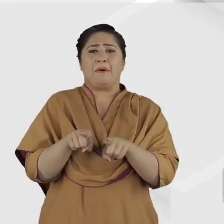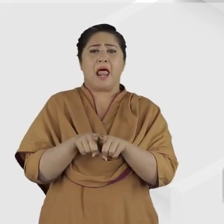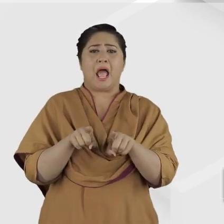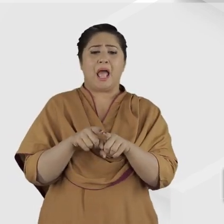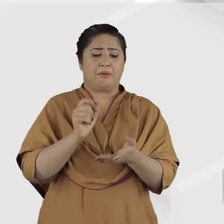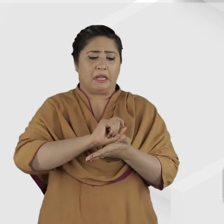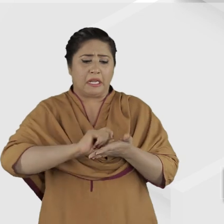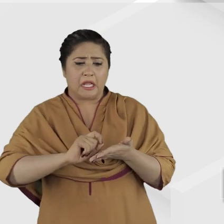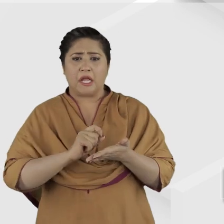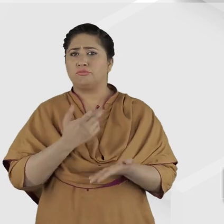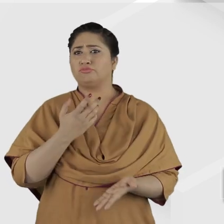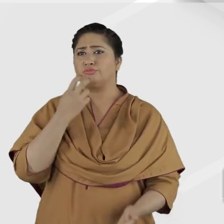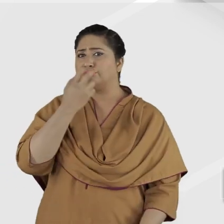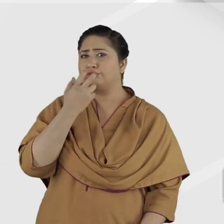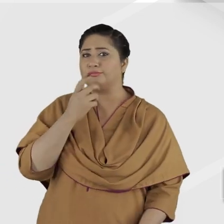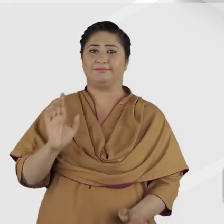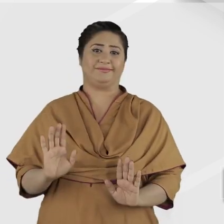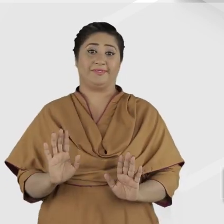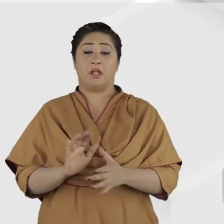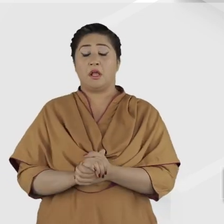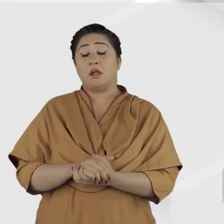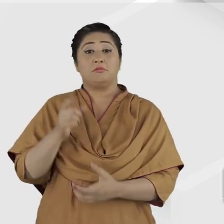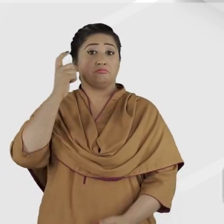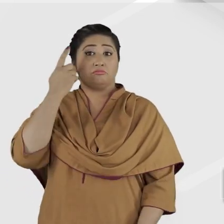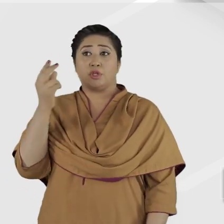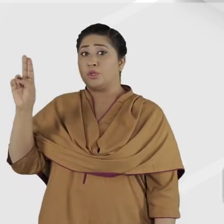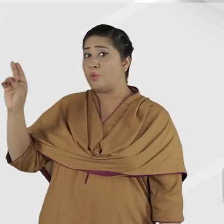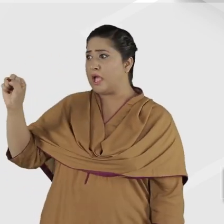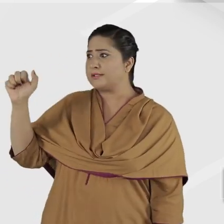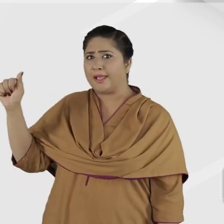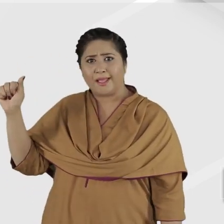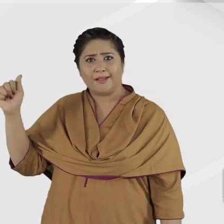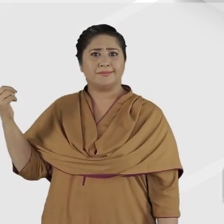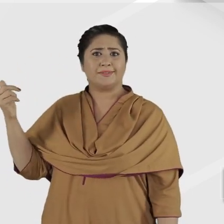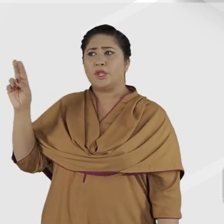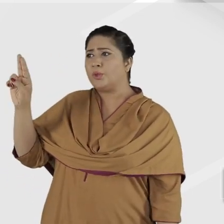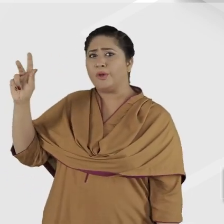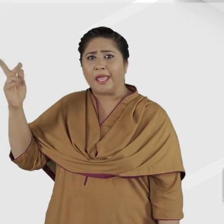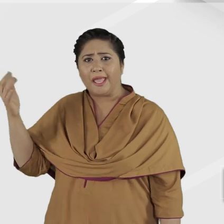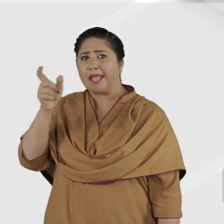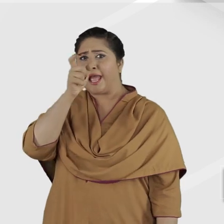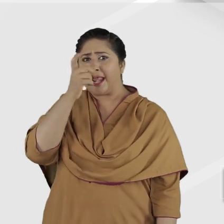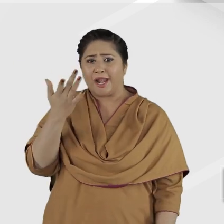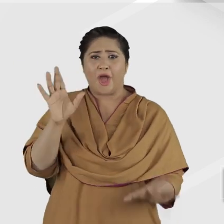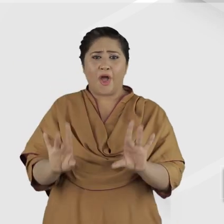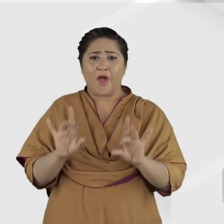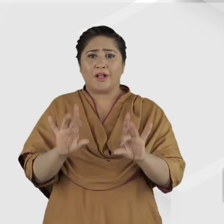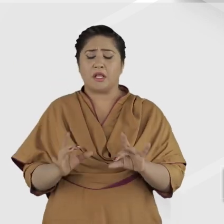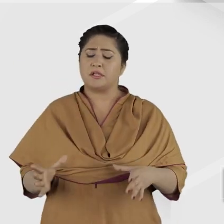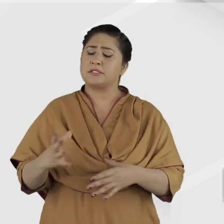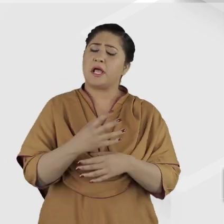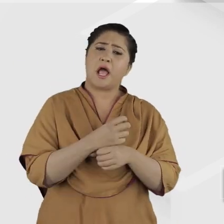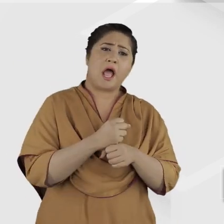nor oral language. For example, the USA, UK, Canada, and Australia